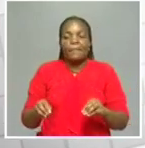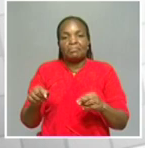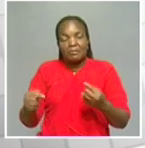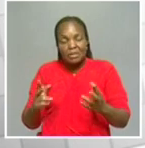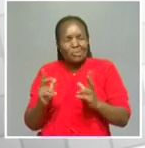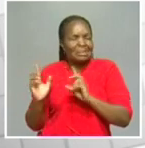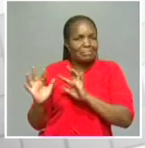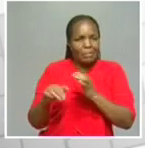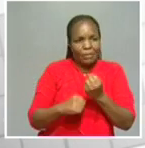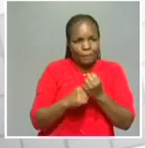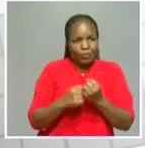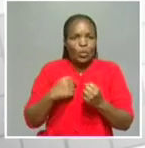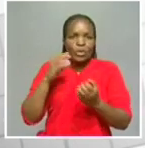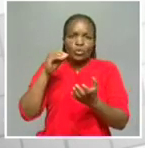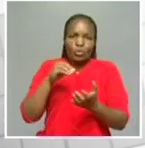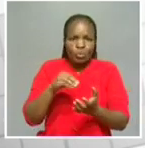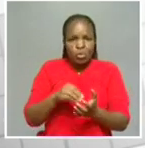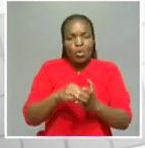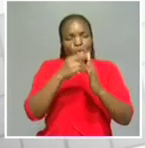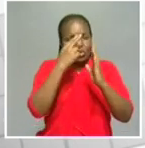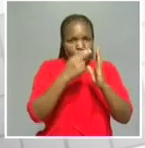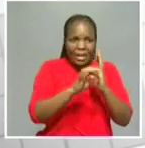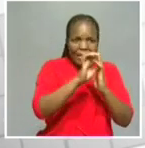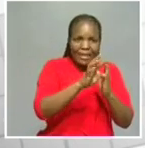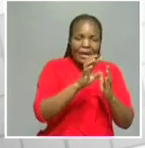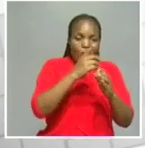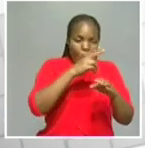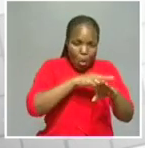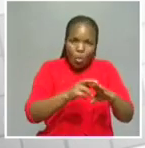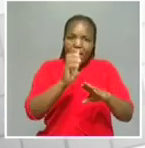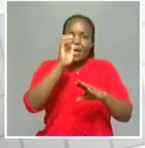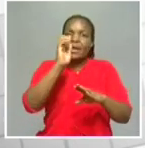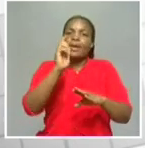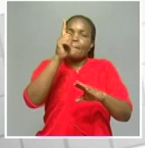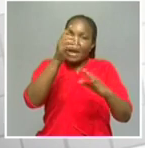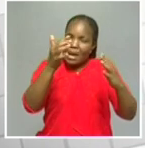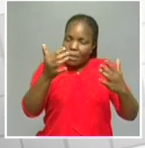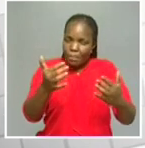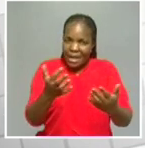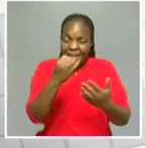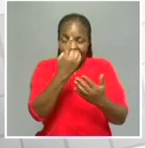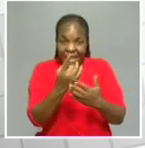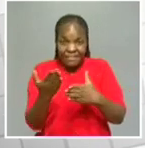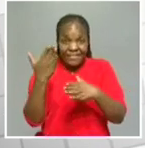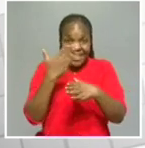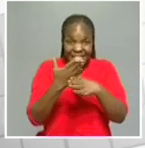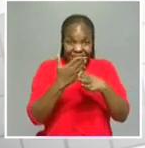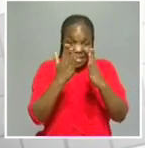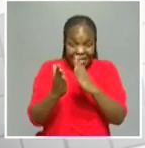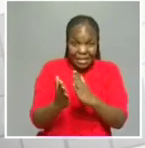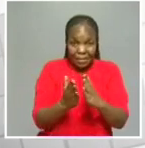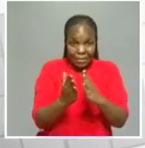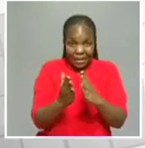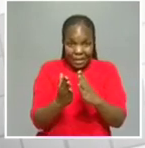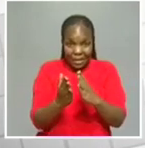of official peace. How are they going to operate in the future? Whenever they've got an event, how do they coordinate the event? Because they are the